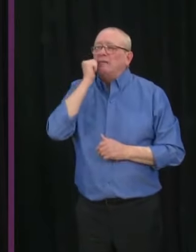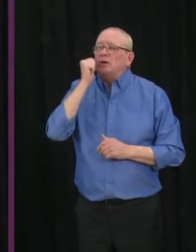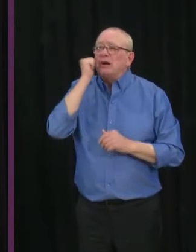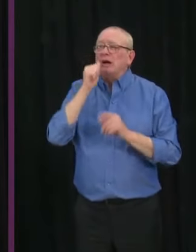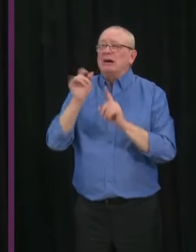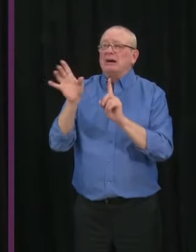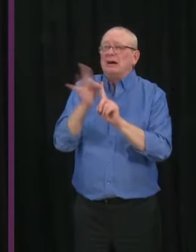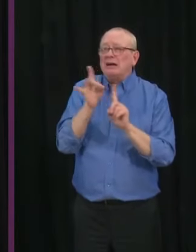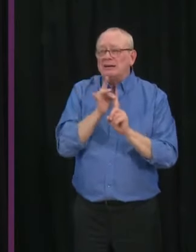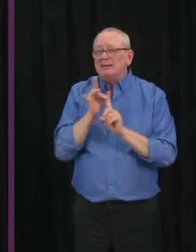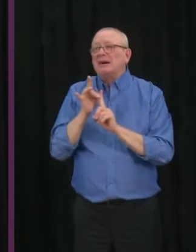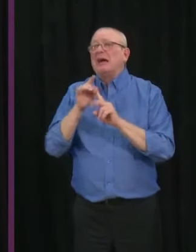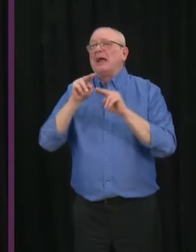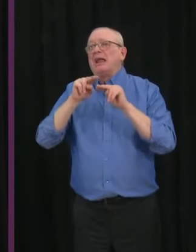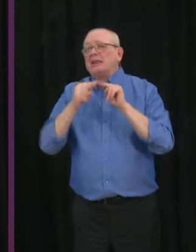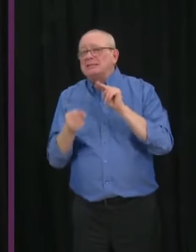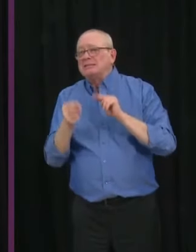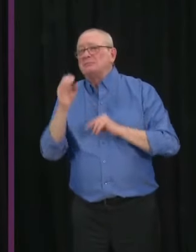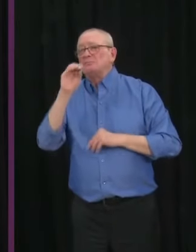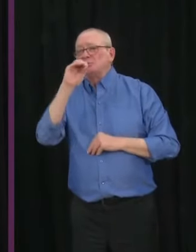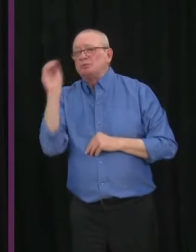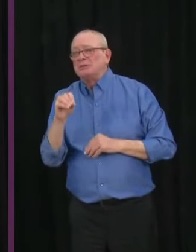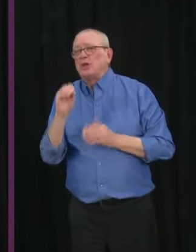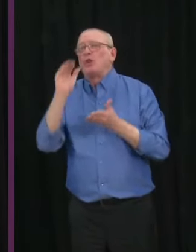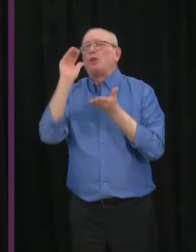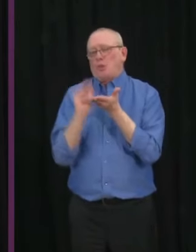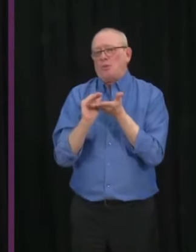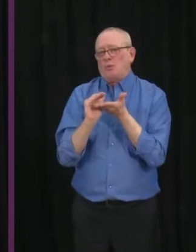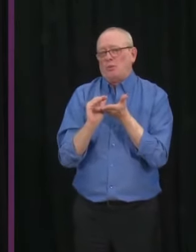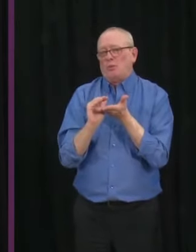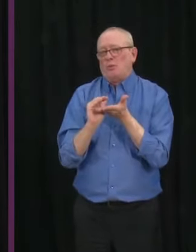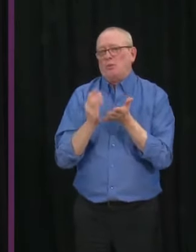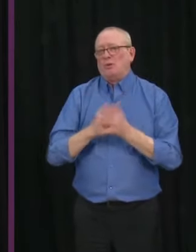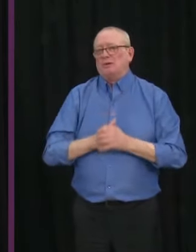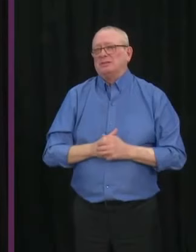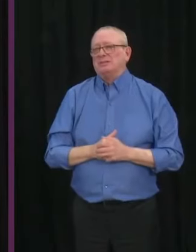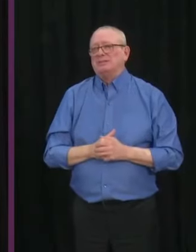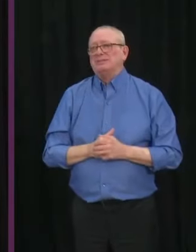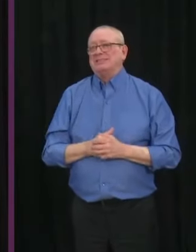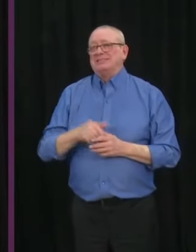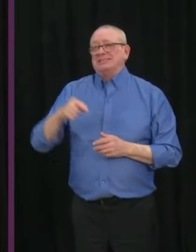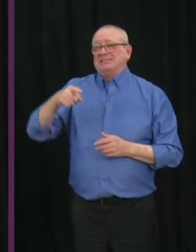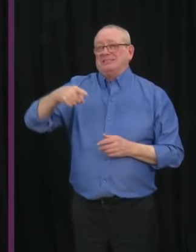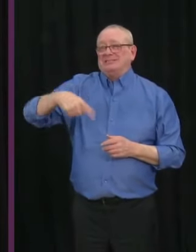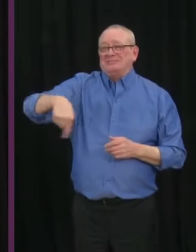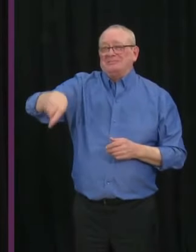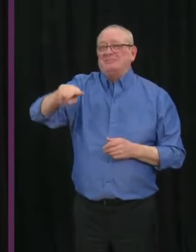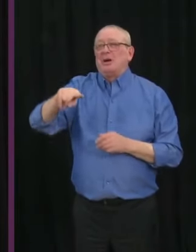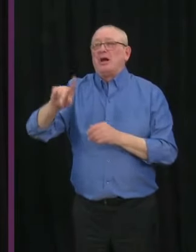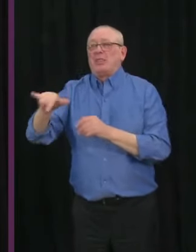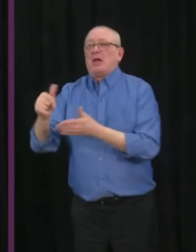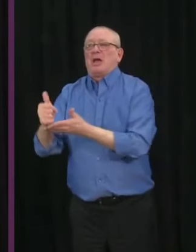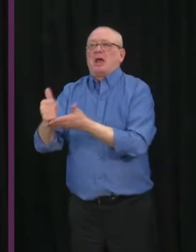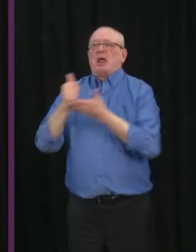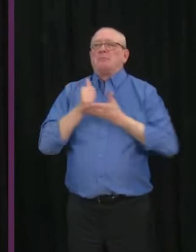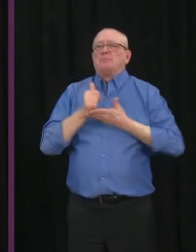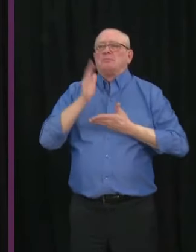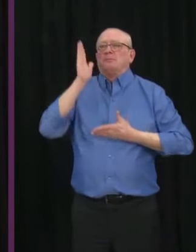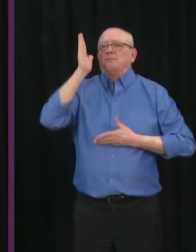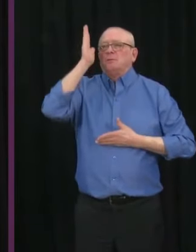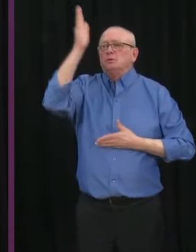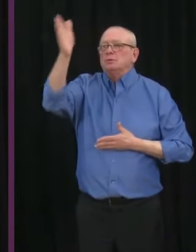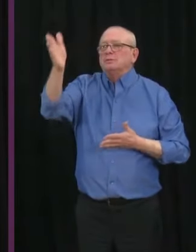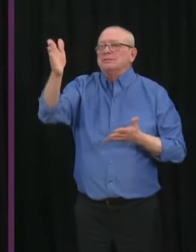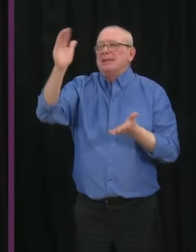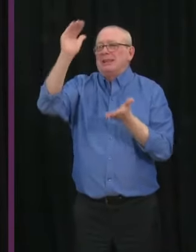as both of those two indicators help us understand what is coming with respect to people who will need hospital or